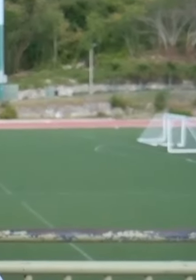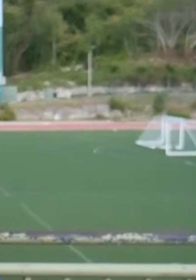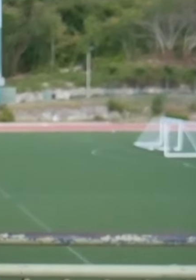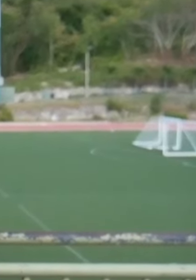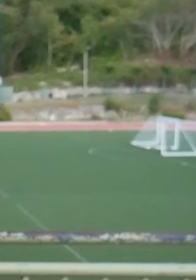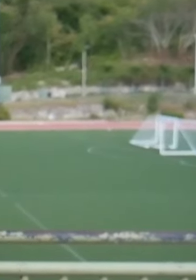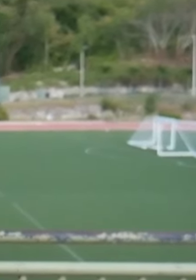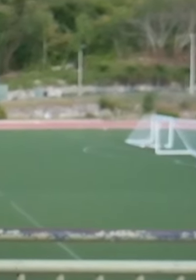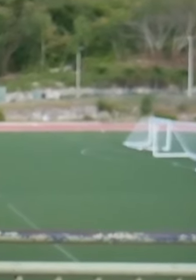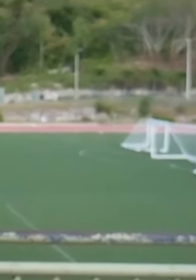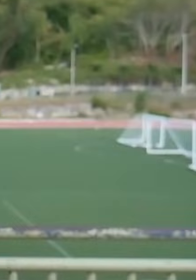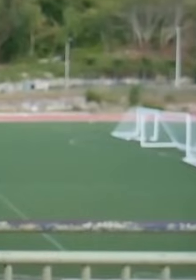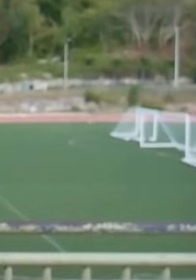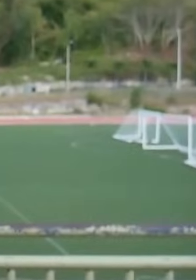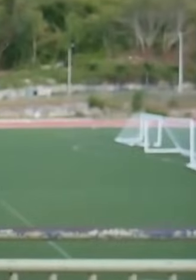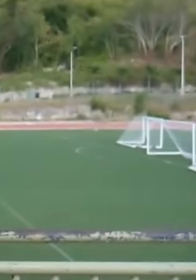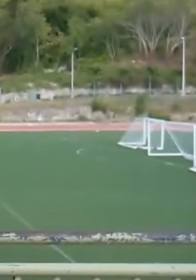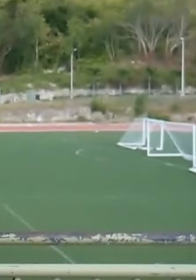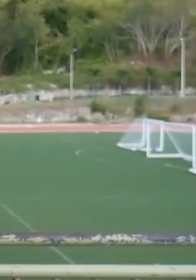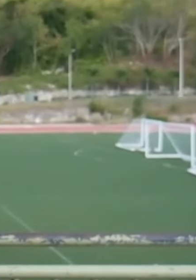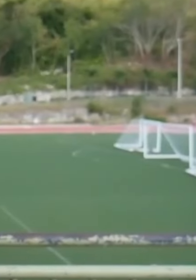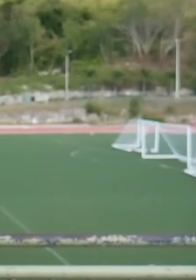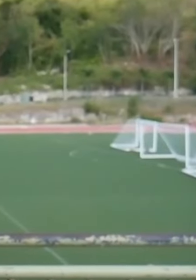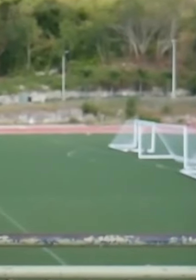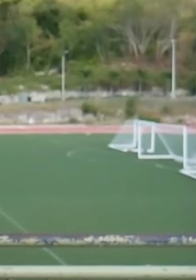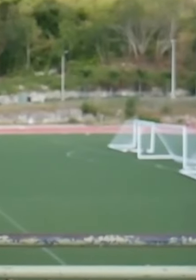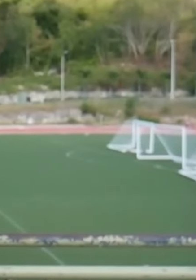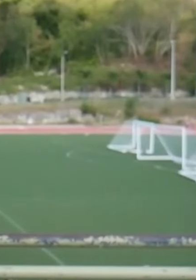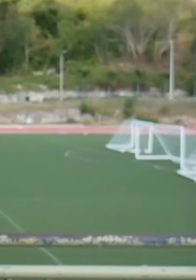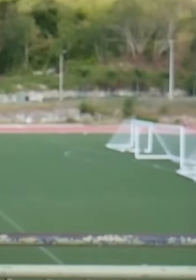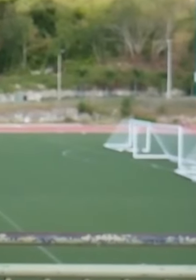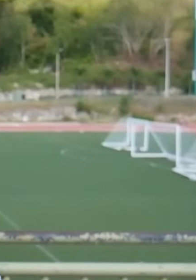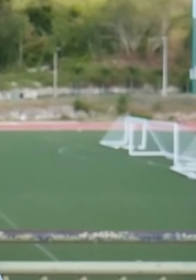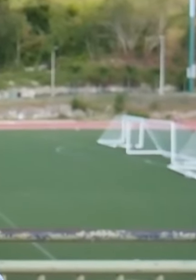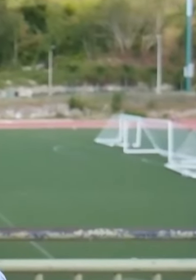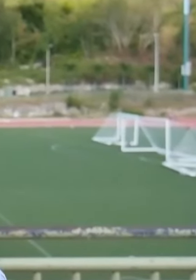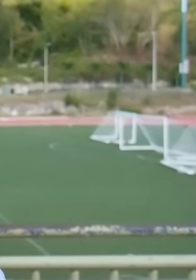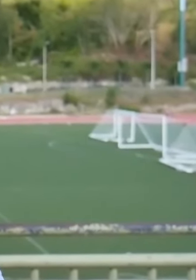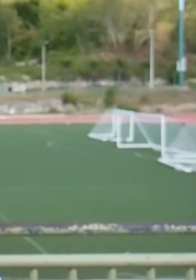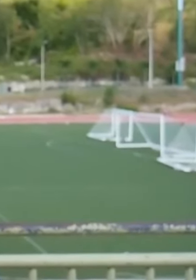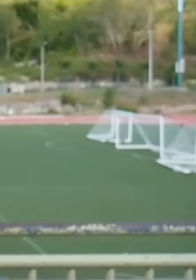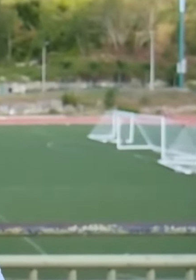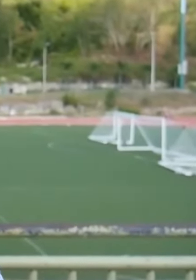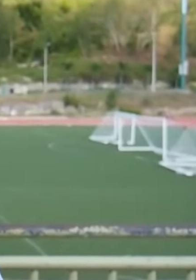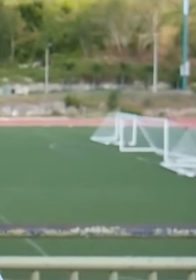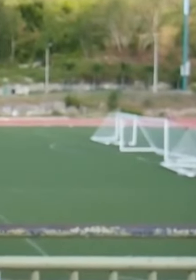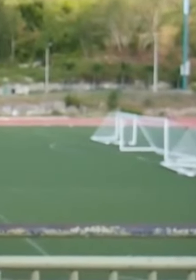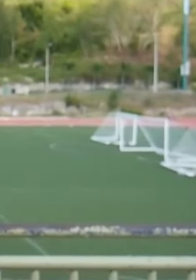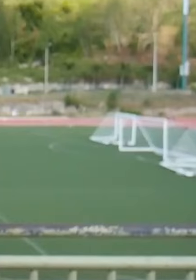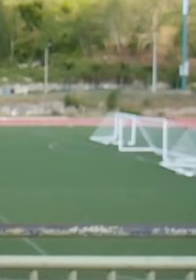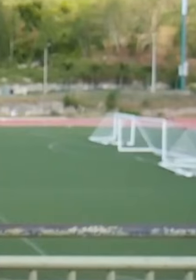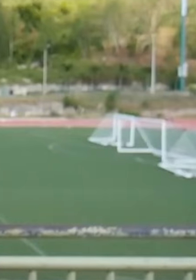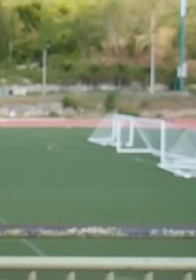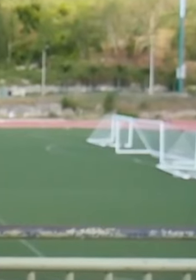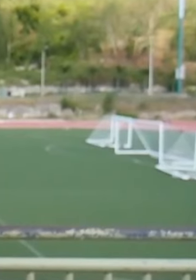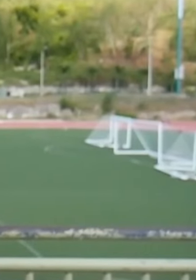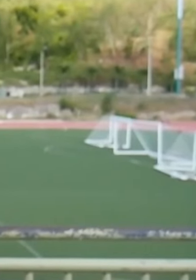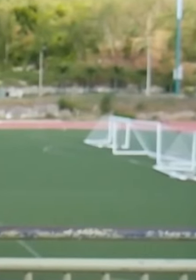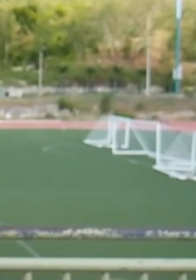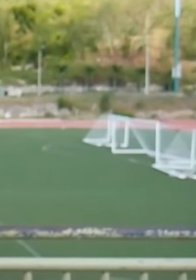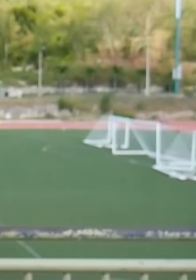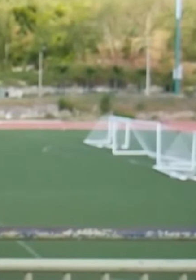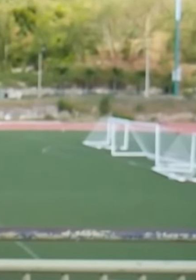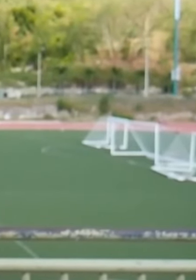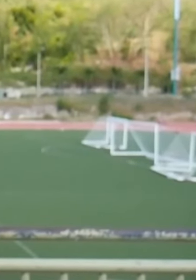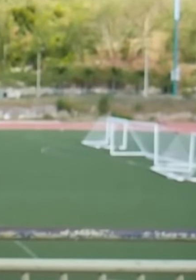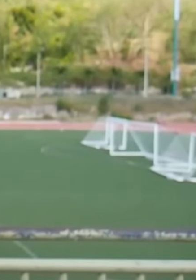all of the starters and so on are officially at the right points. That shouldn't take very long. As I said, the guy is here today and by the end of